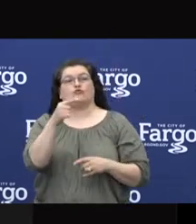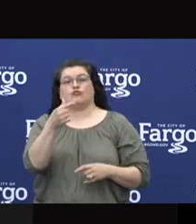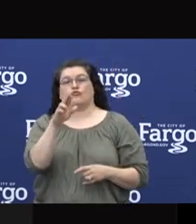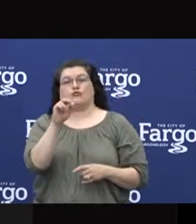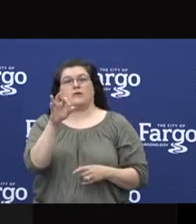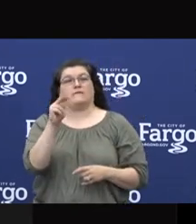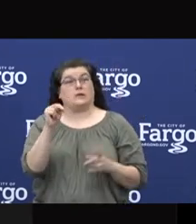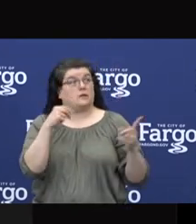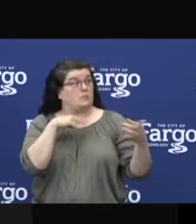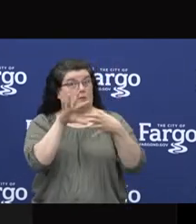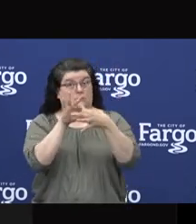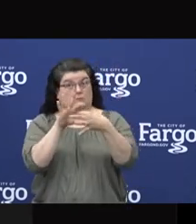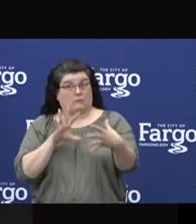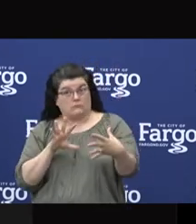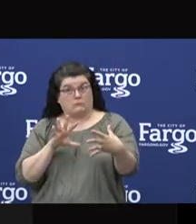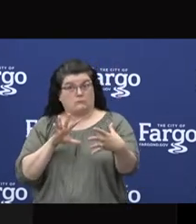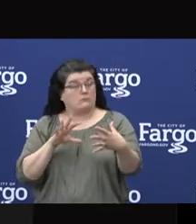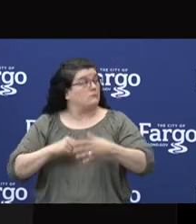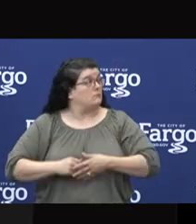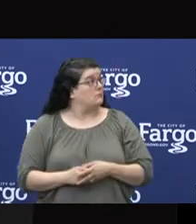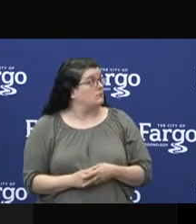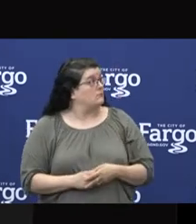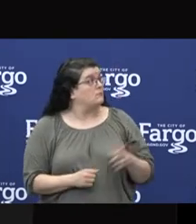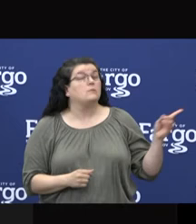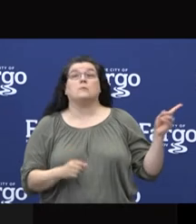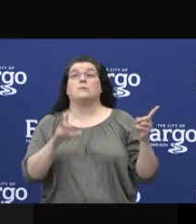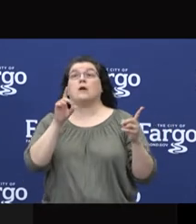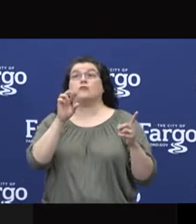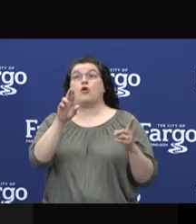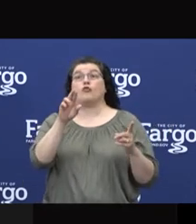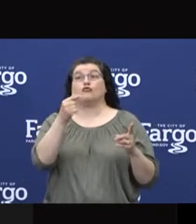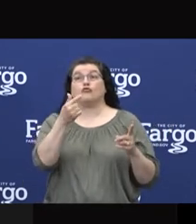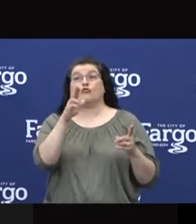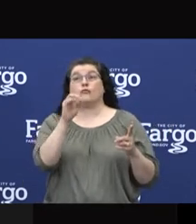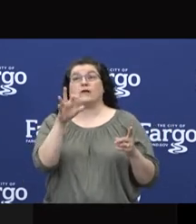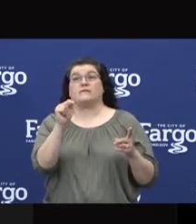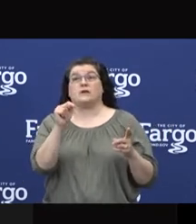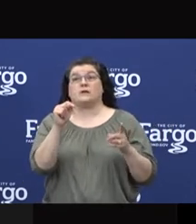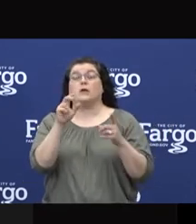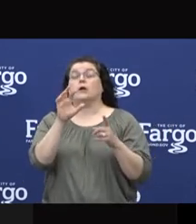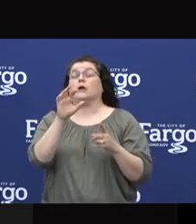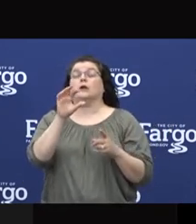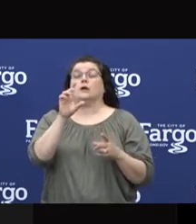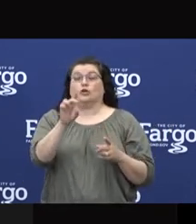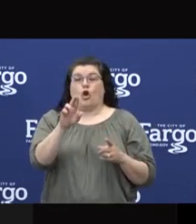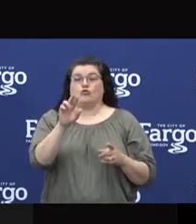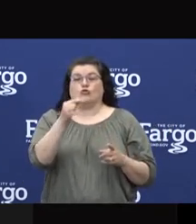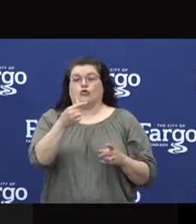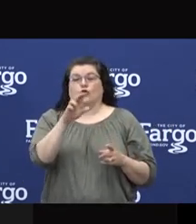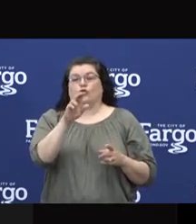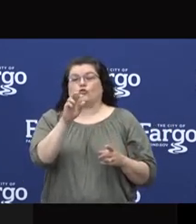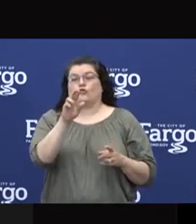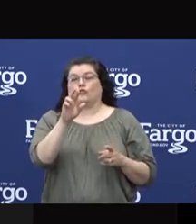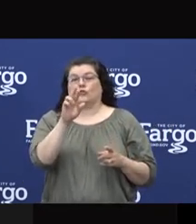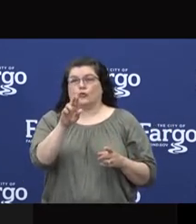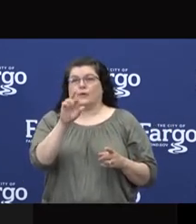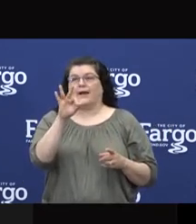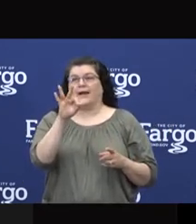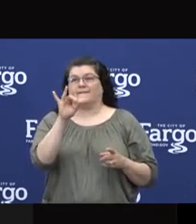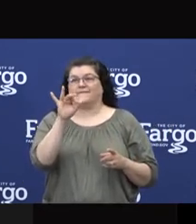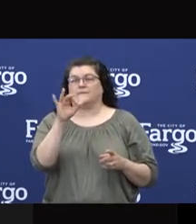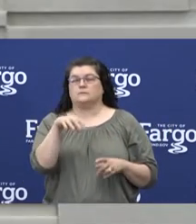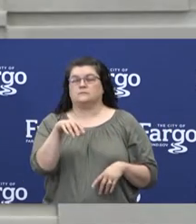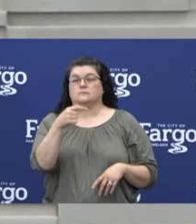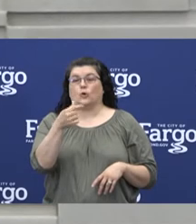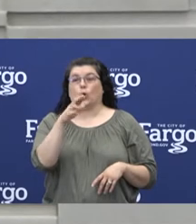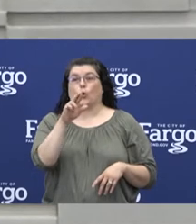Did we lose him? Do you have Griffin on? I do see Dr. Griffin on. From Sanford Health, we